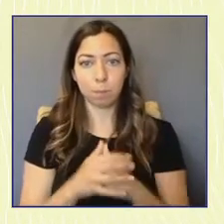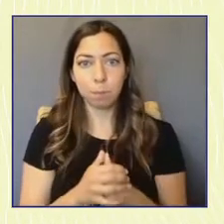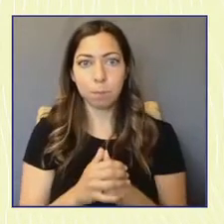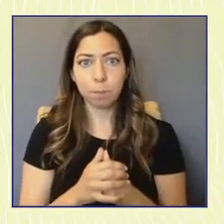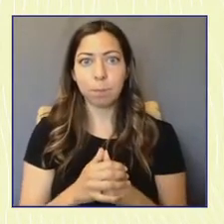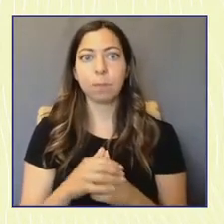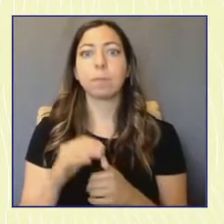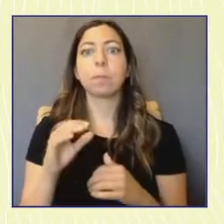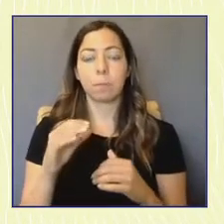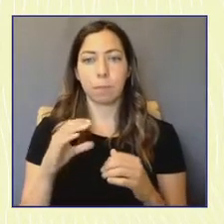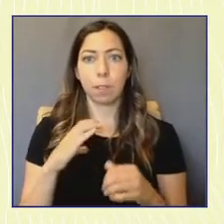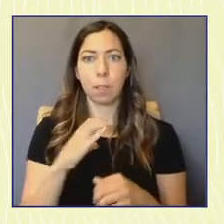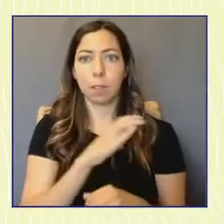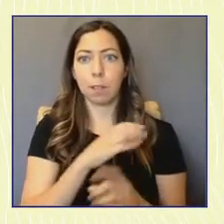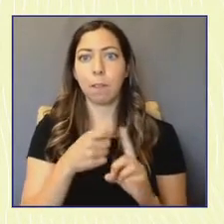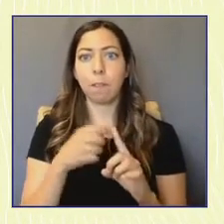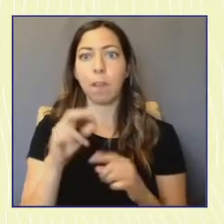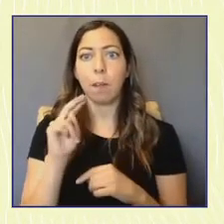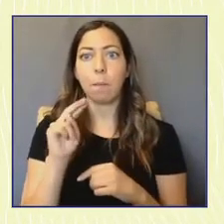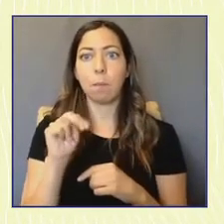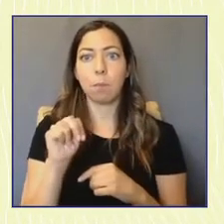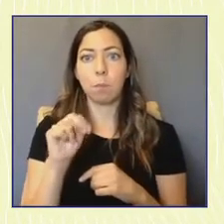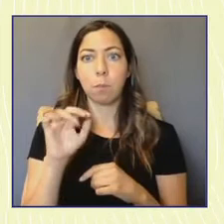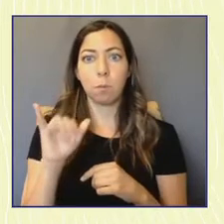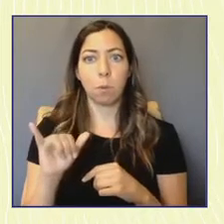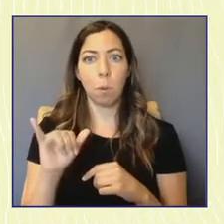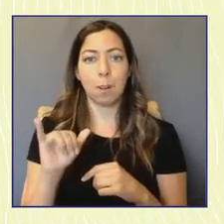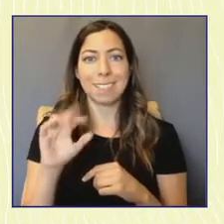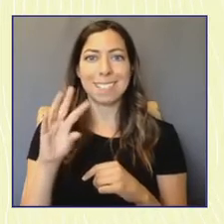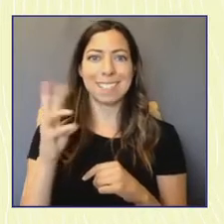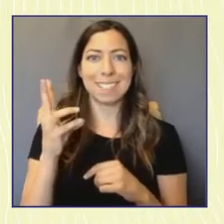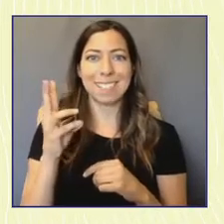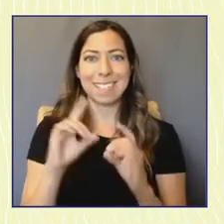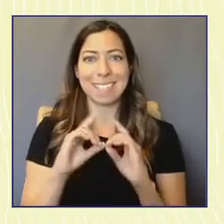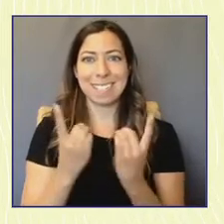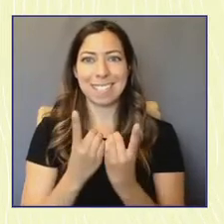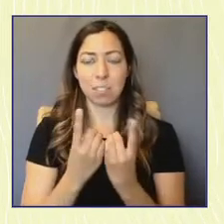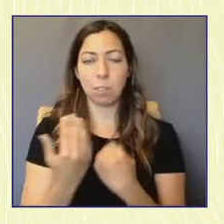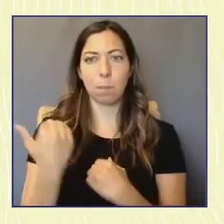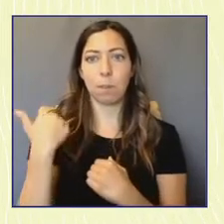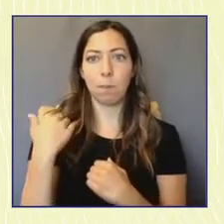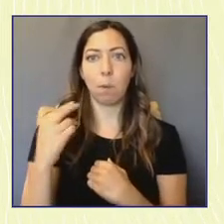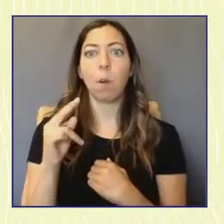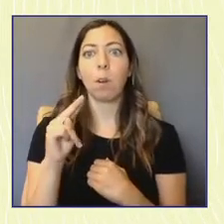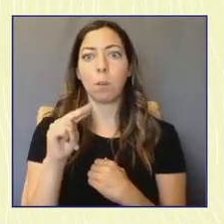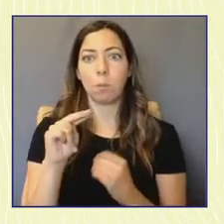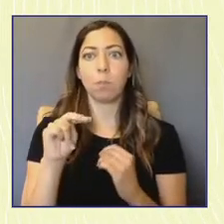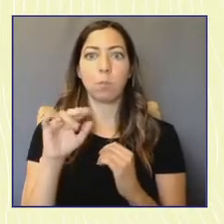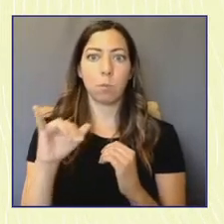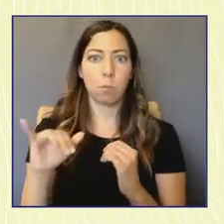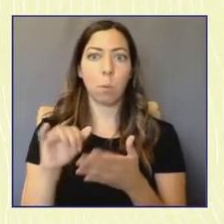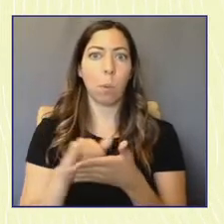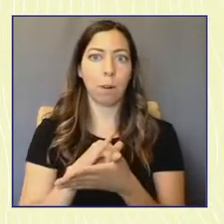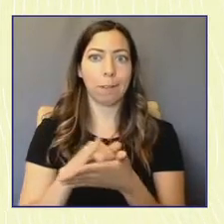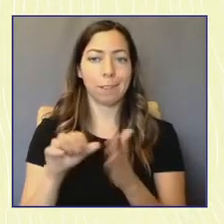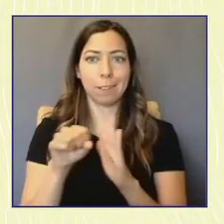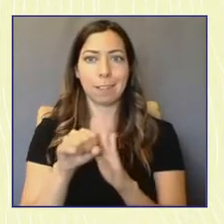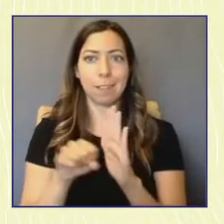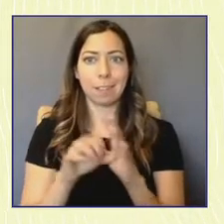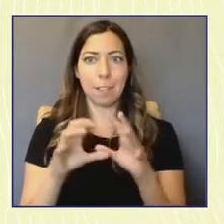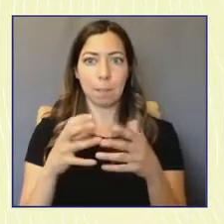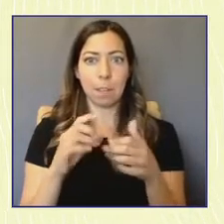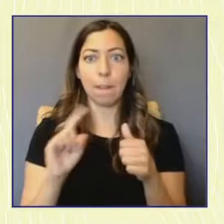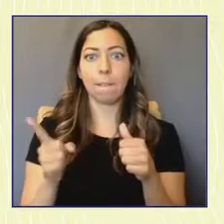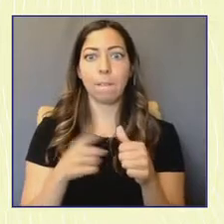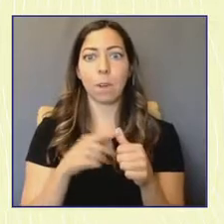representative from New York's 6th District. She is a former member of the New York State Assembly. In 2012, she became the first Asian American from New York